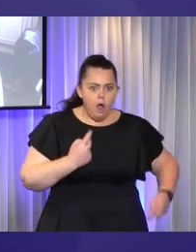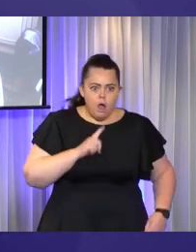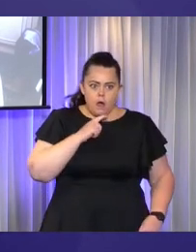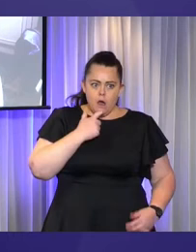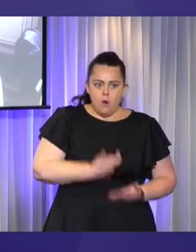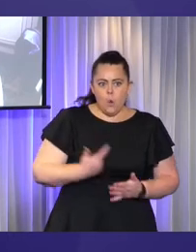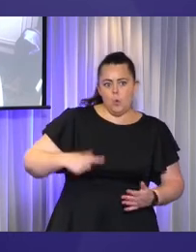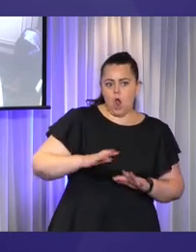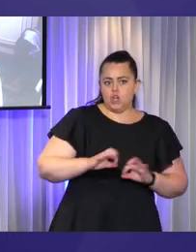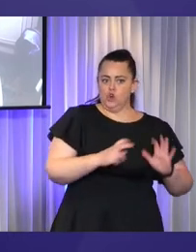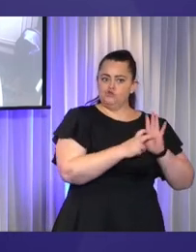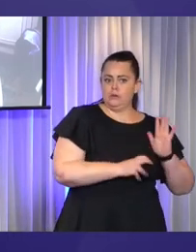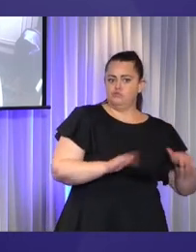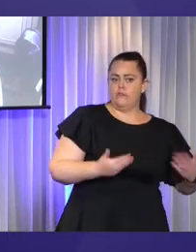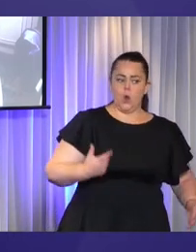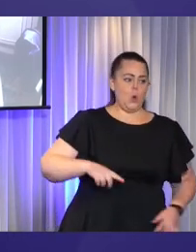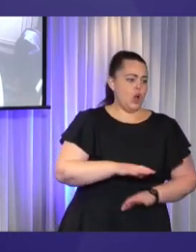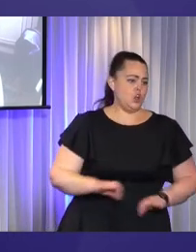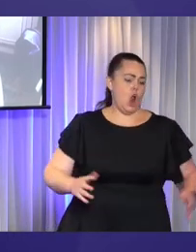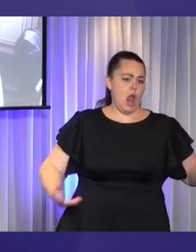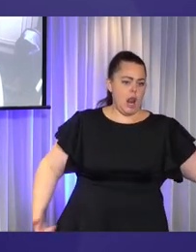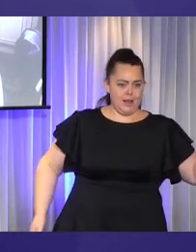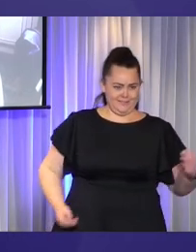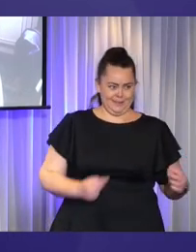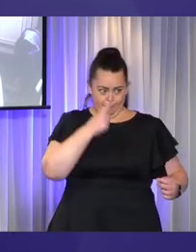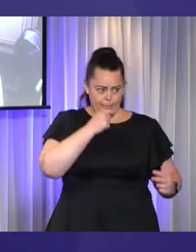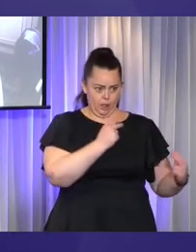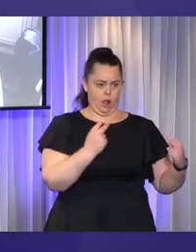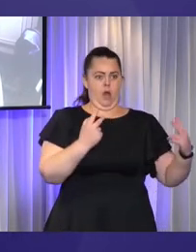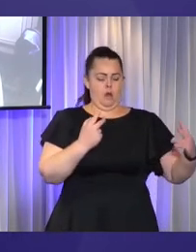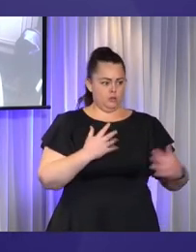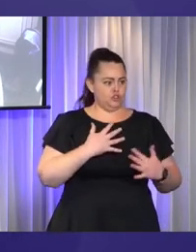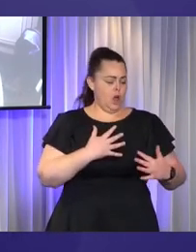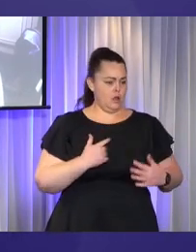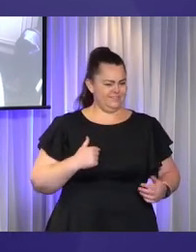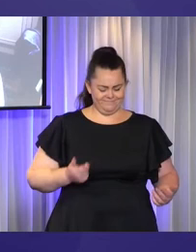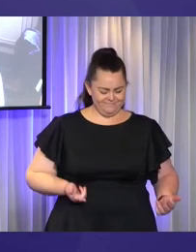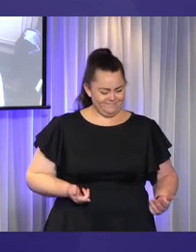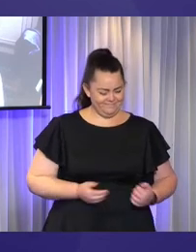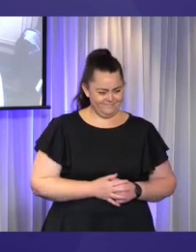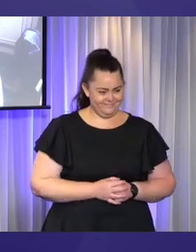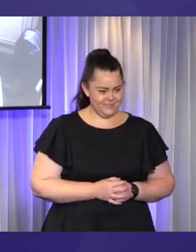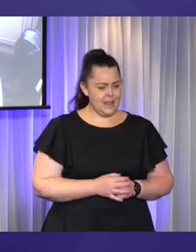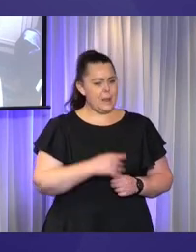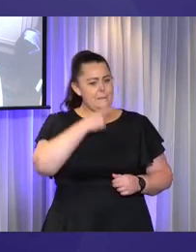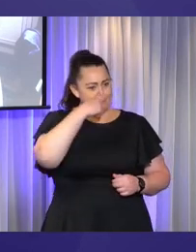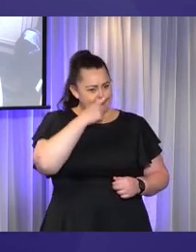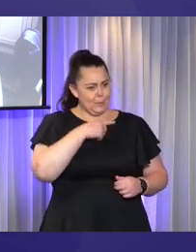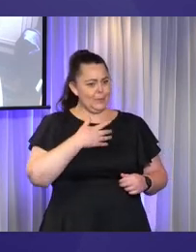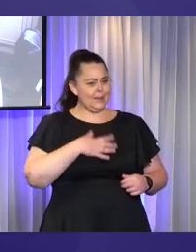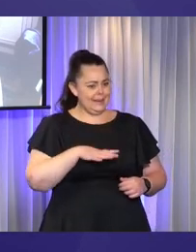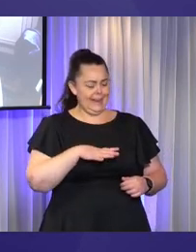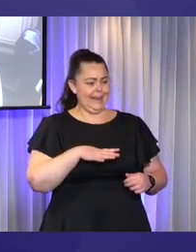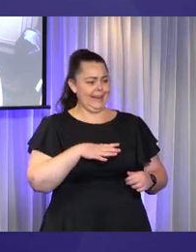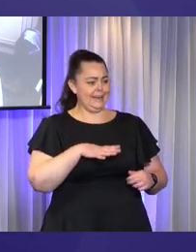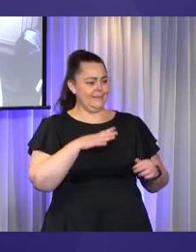as we look to the NDIS review, I think we need to worry about the focus on training and